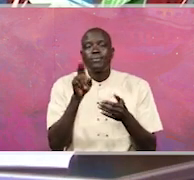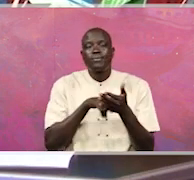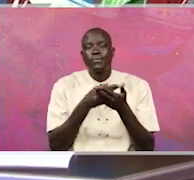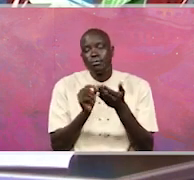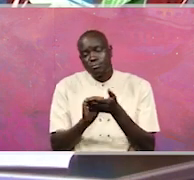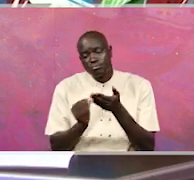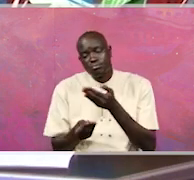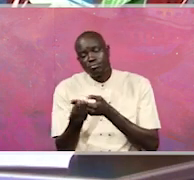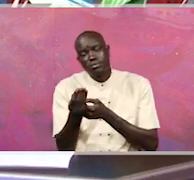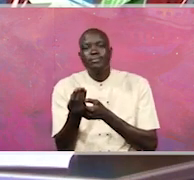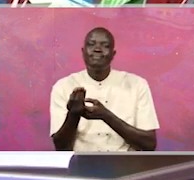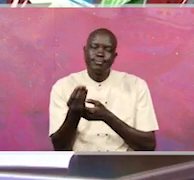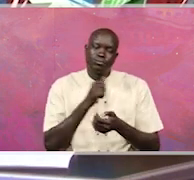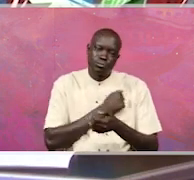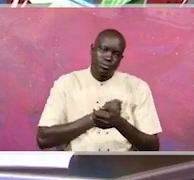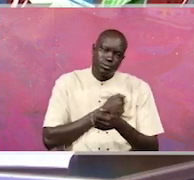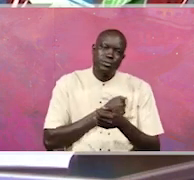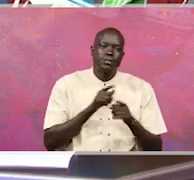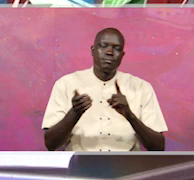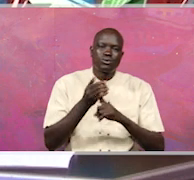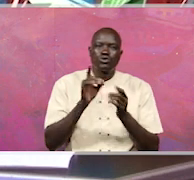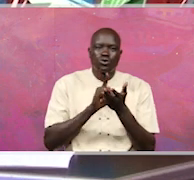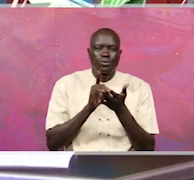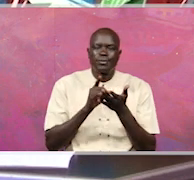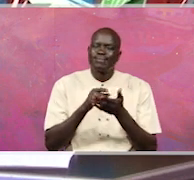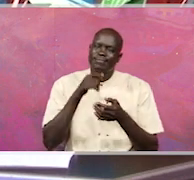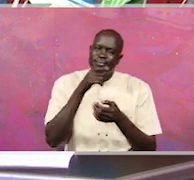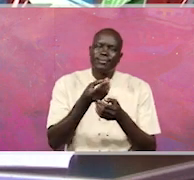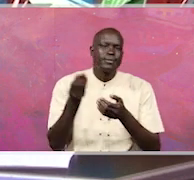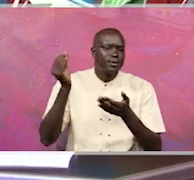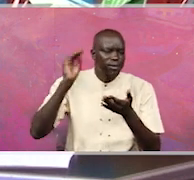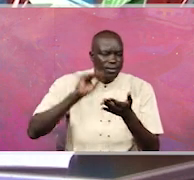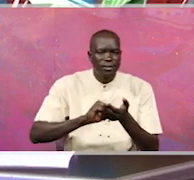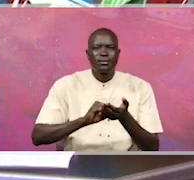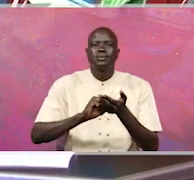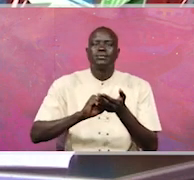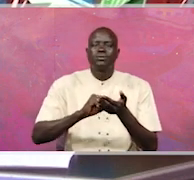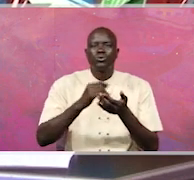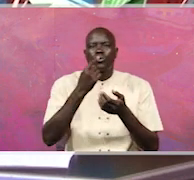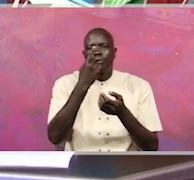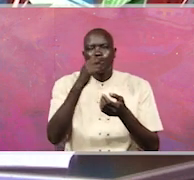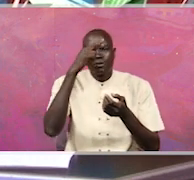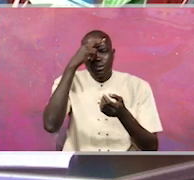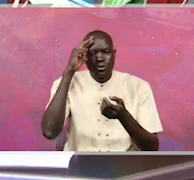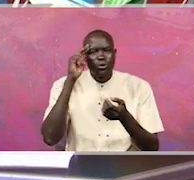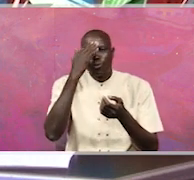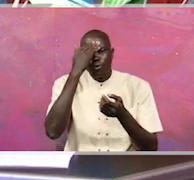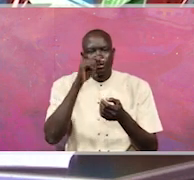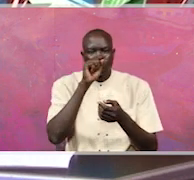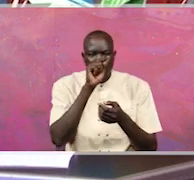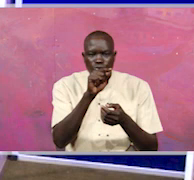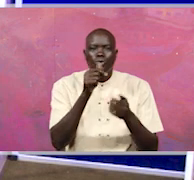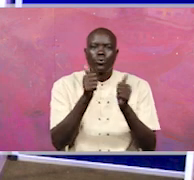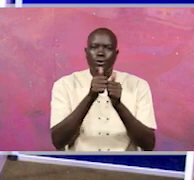process of him getting whatever document he wanted. This is, again, the very reason why you and me